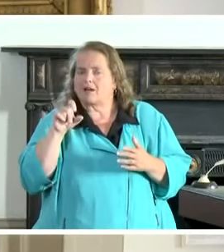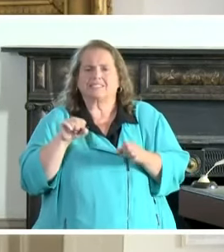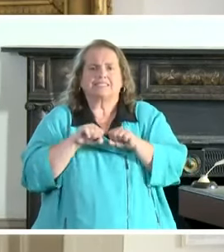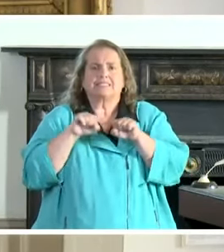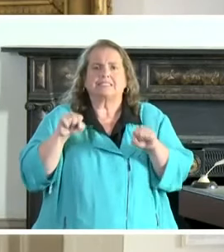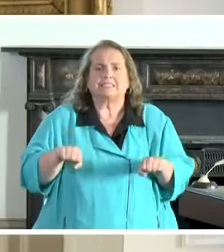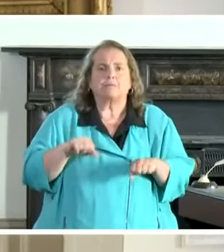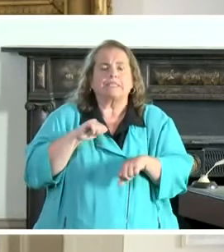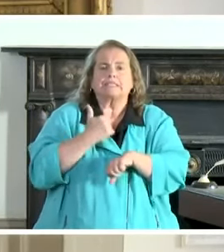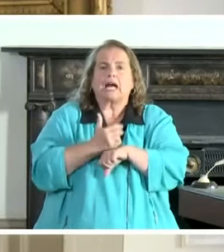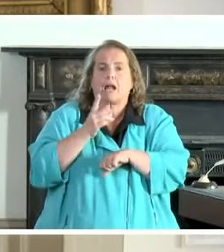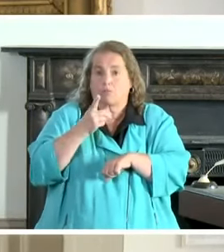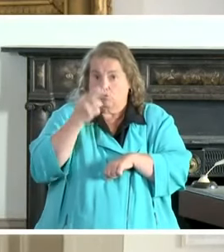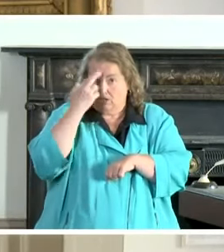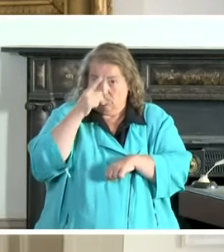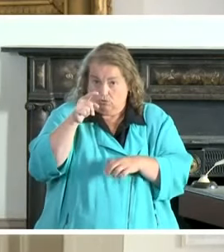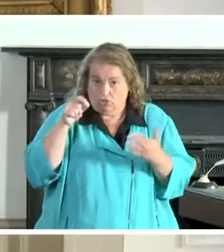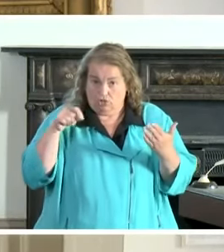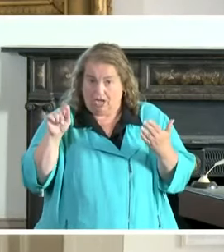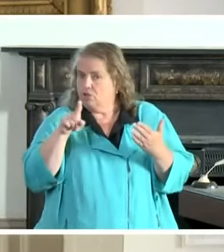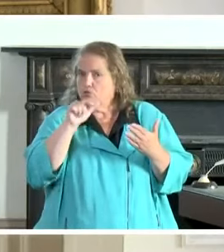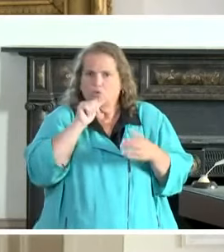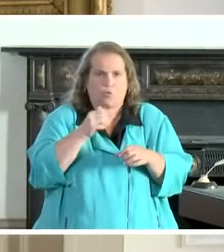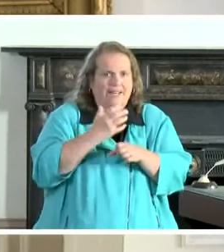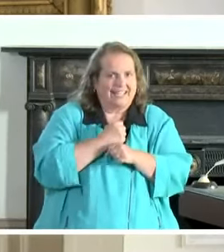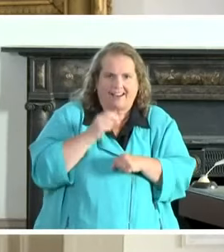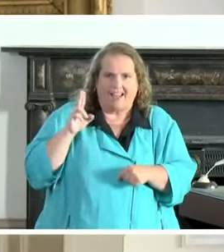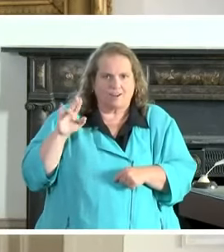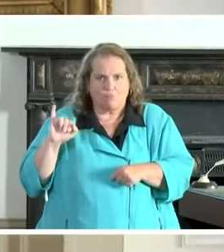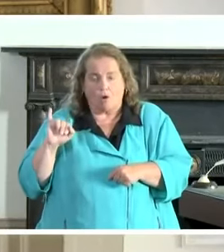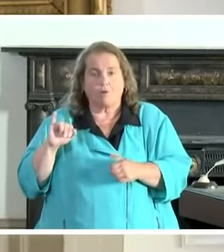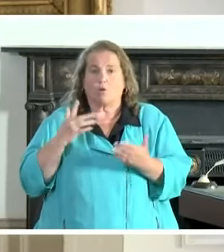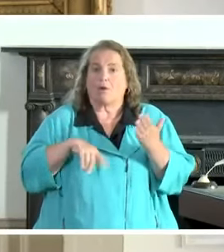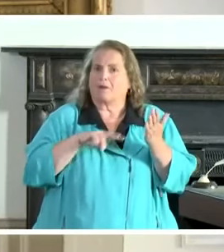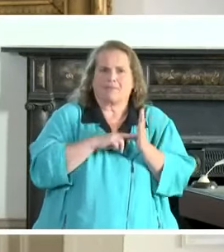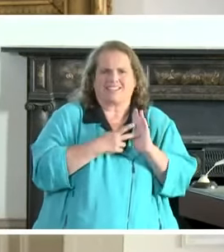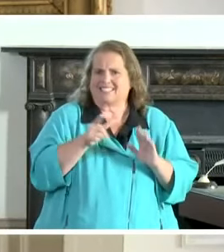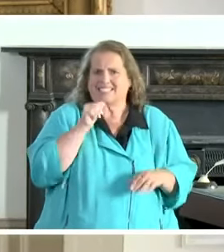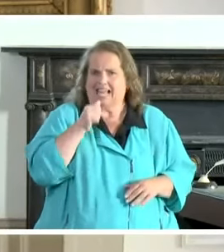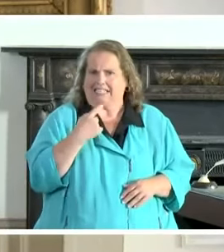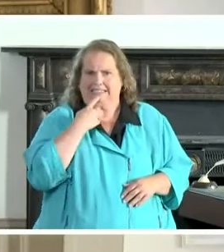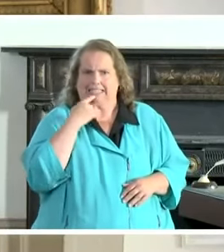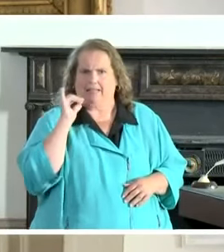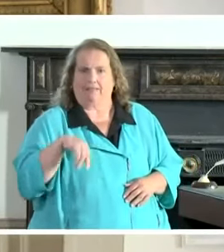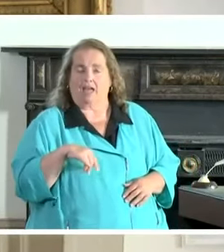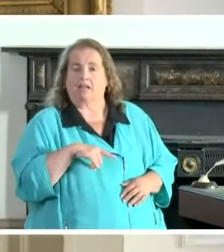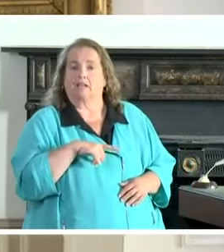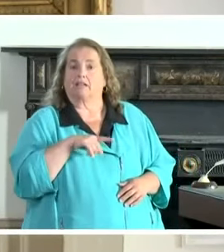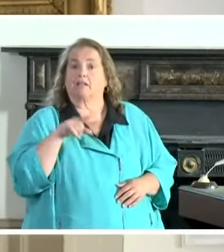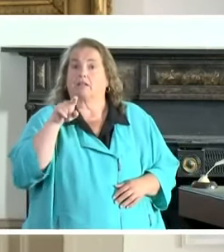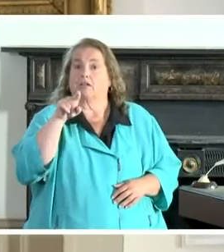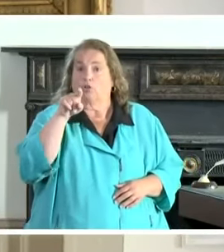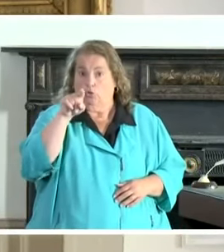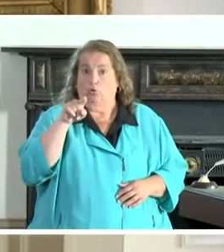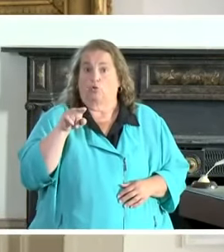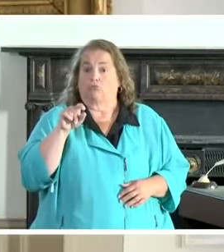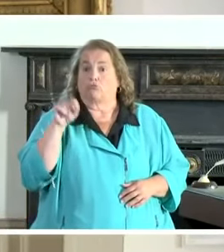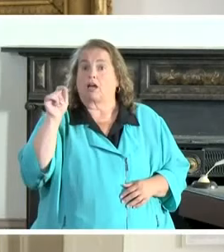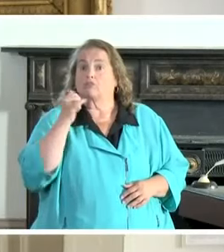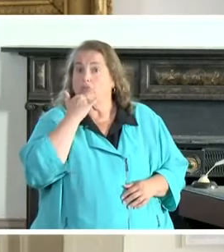up to say, you realize if you check this, you don't get unemployment and this is what it means. No, it accepts it. It thanks you for it and then it rejects you.